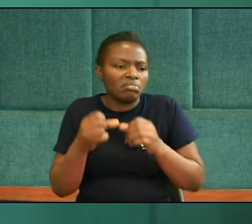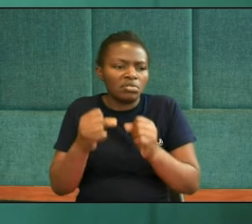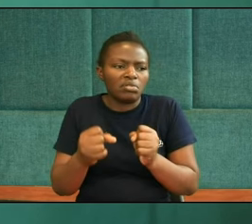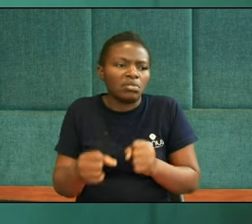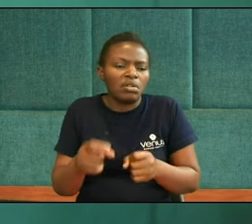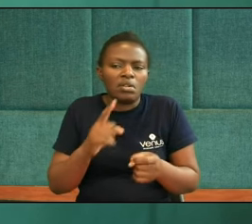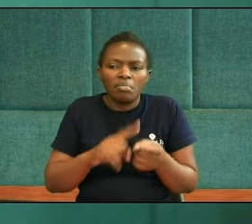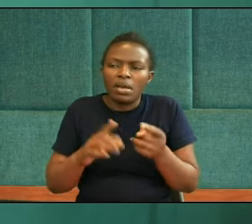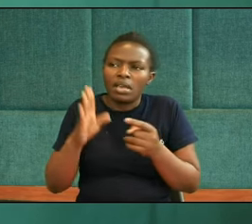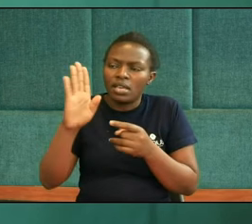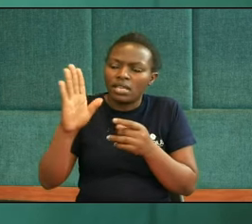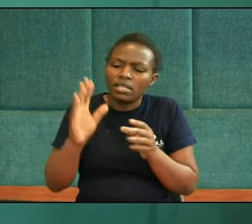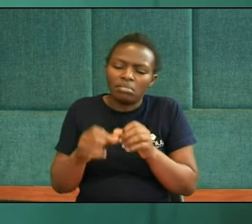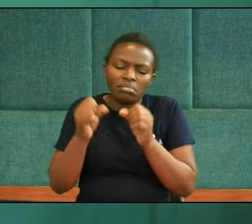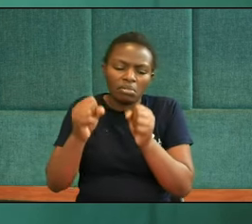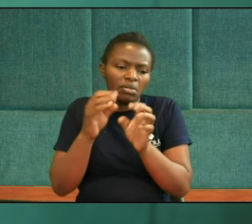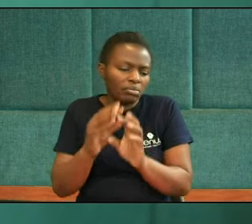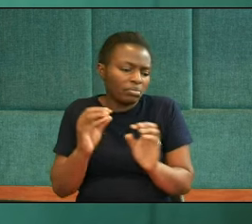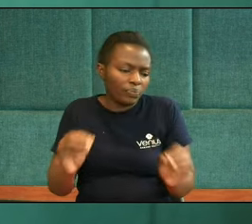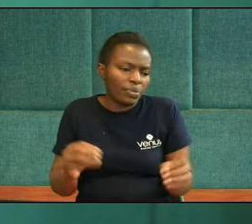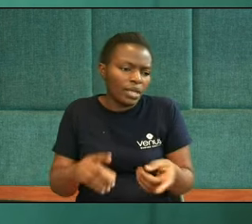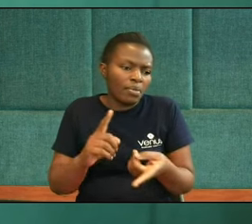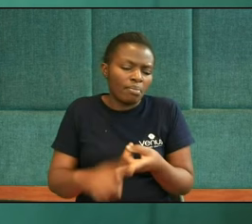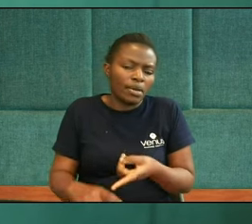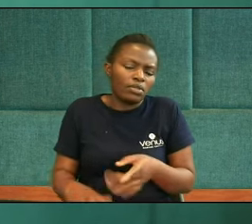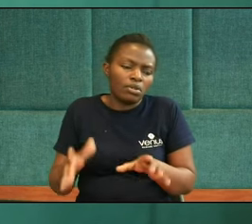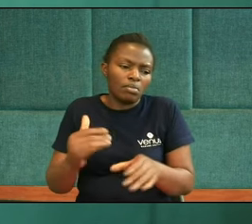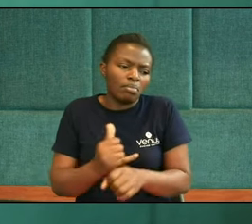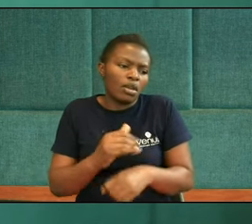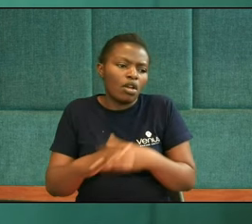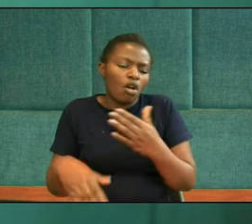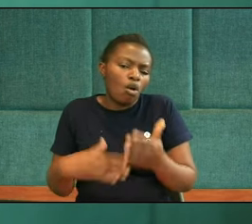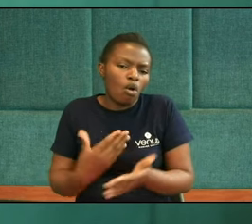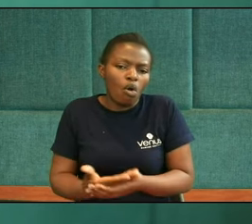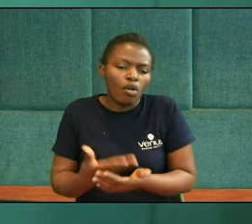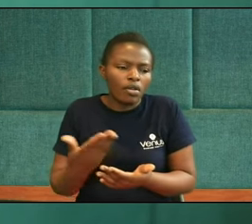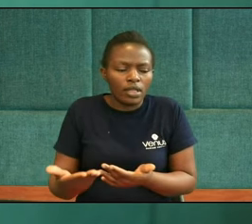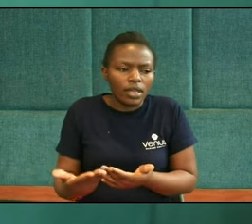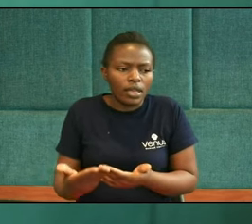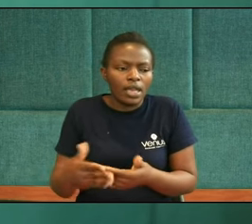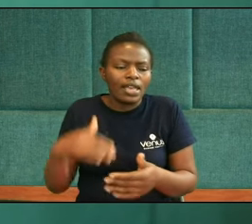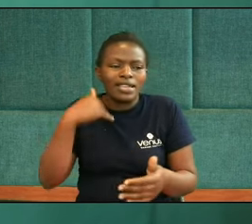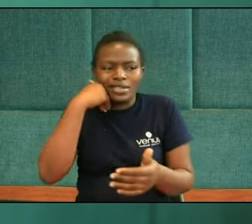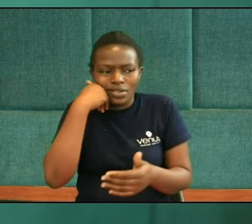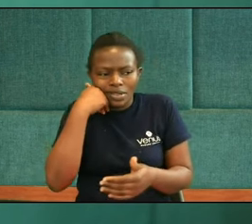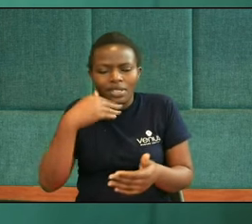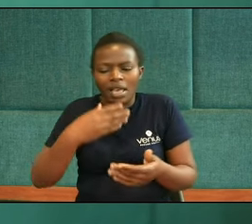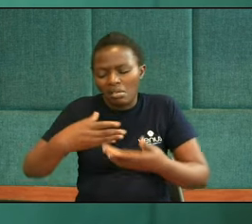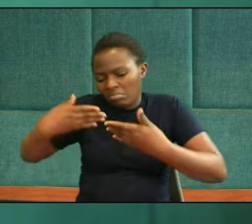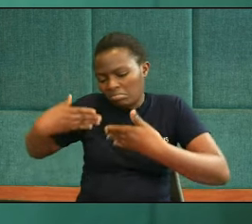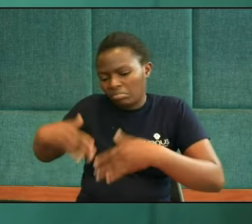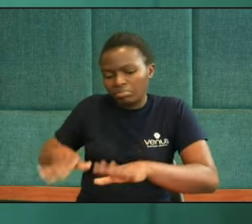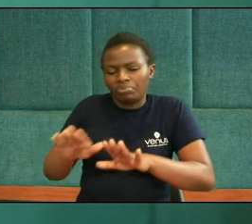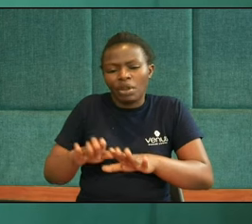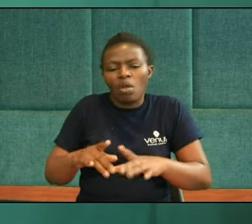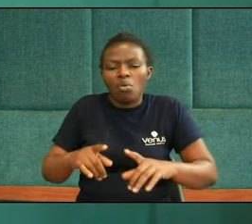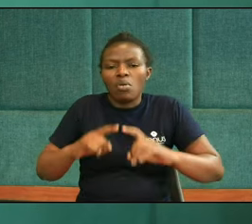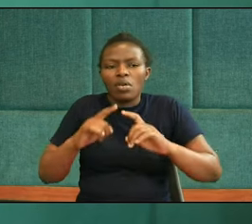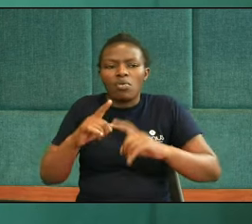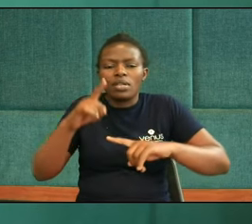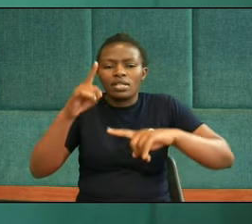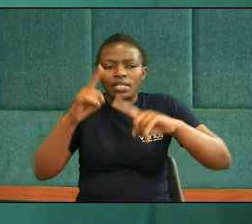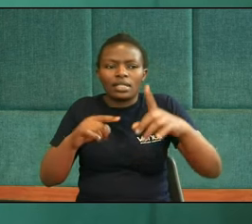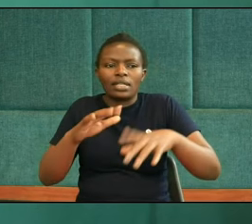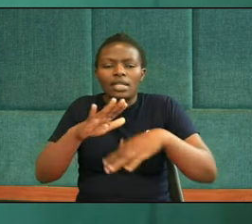by his own power He will cause outstanding devastation And will succeed in whatever